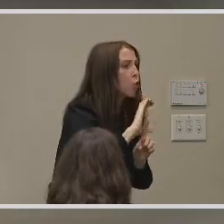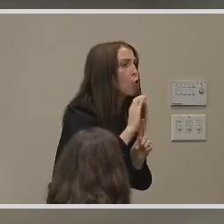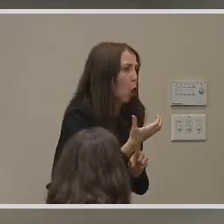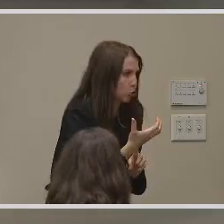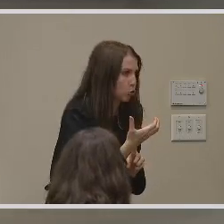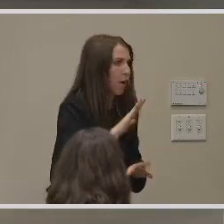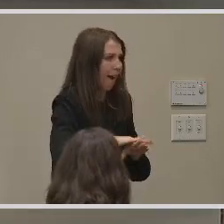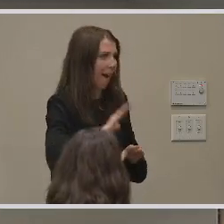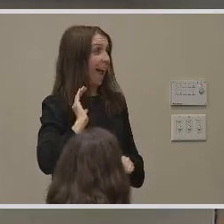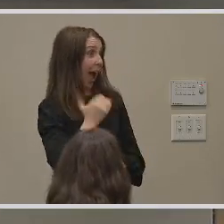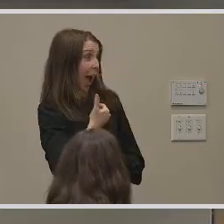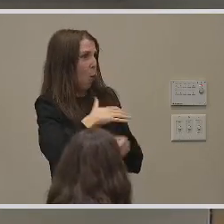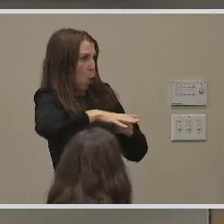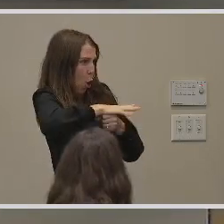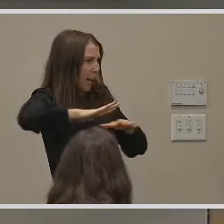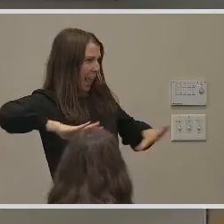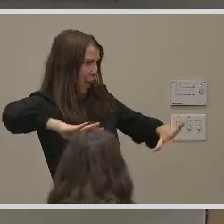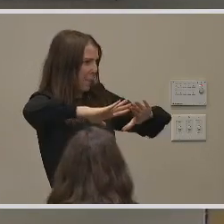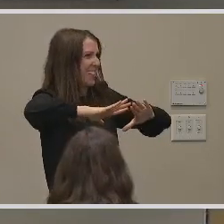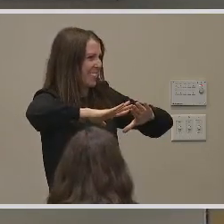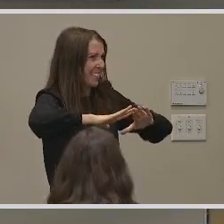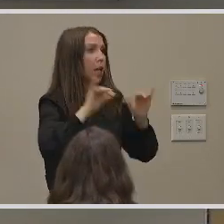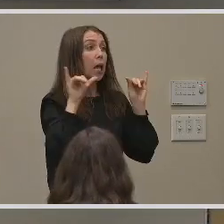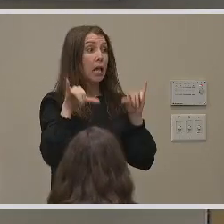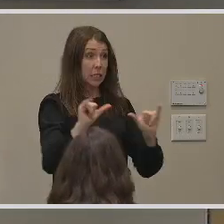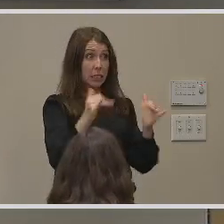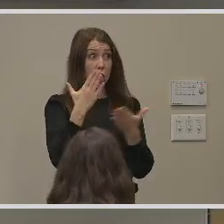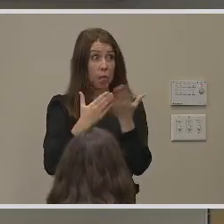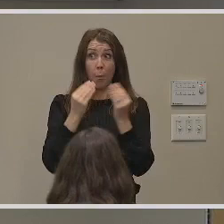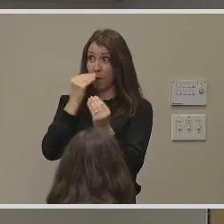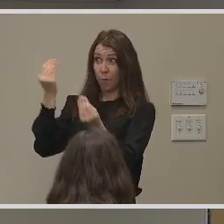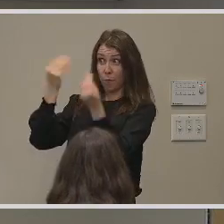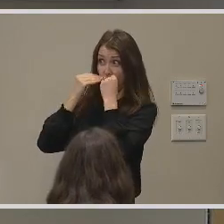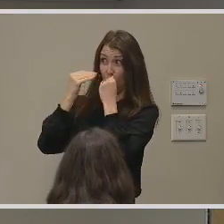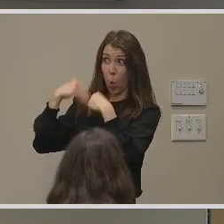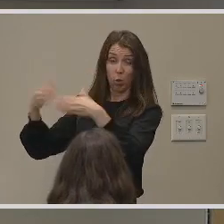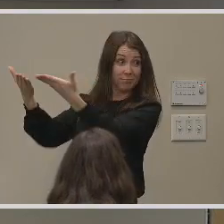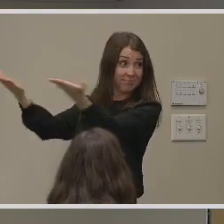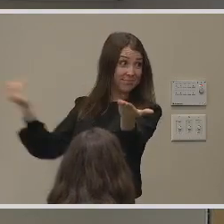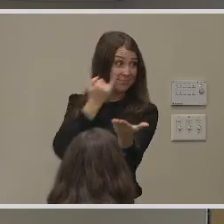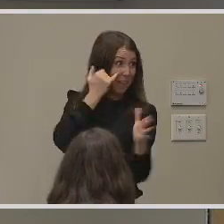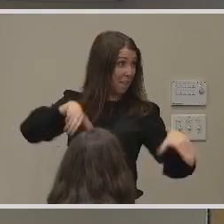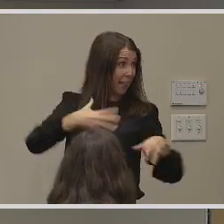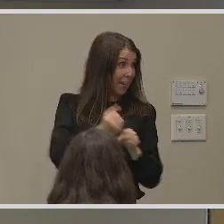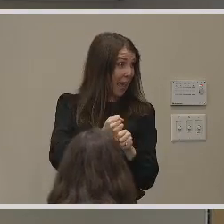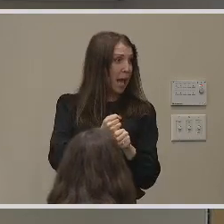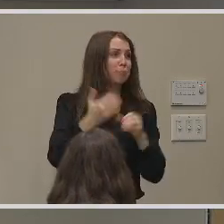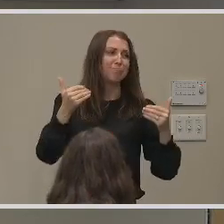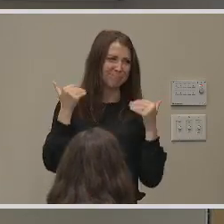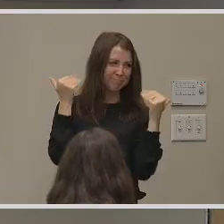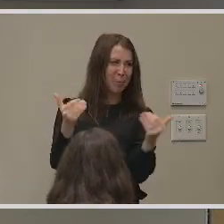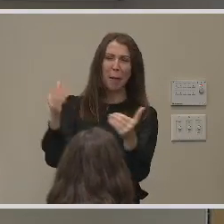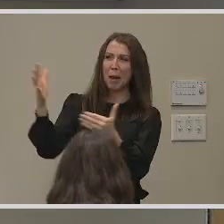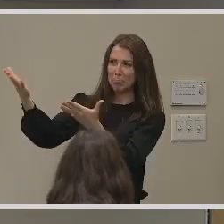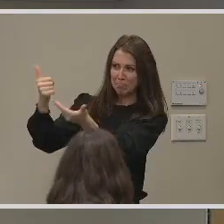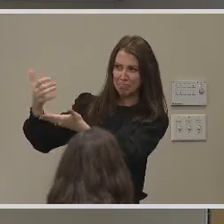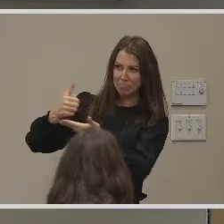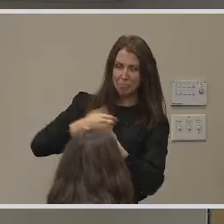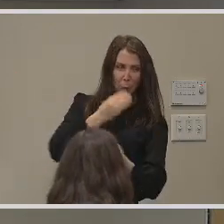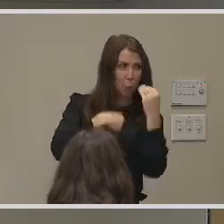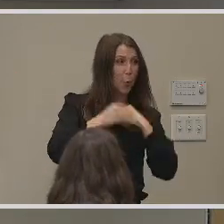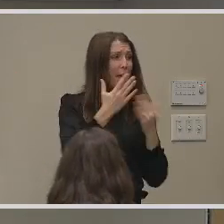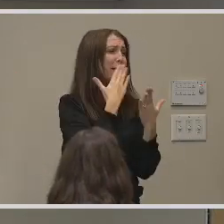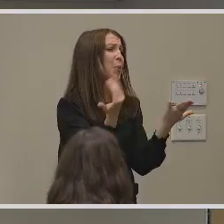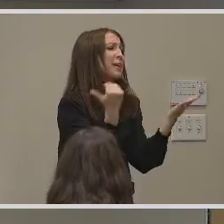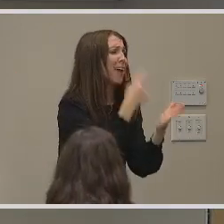on our campus. So there's still some food left for those that didn't get anything. Feel free to partake. And thank